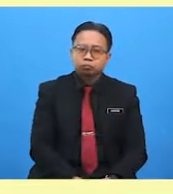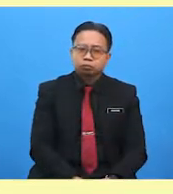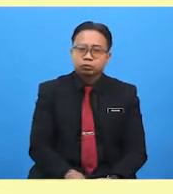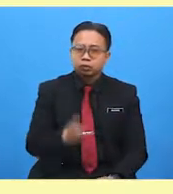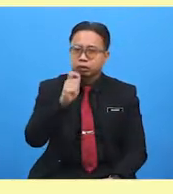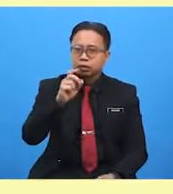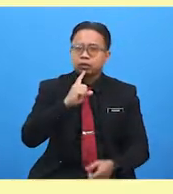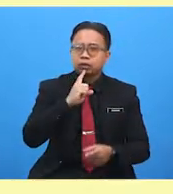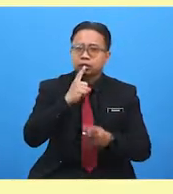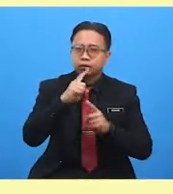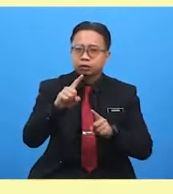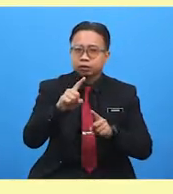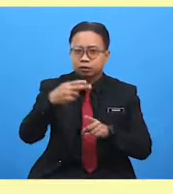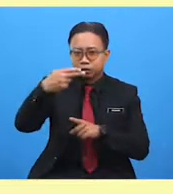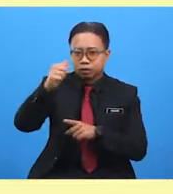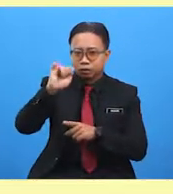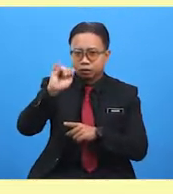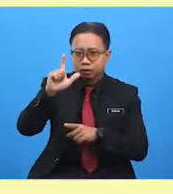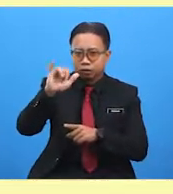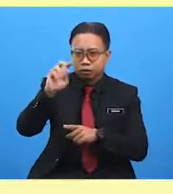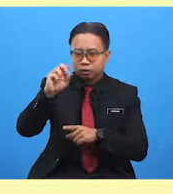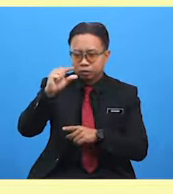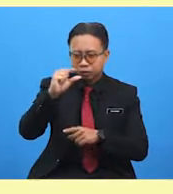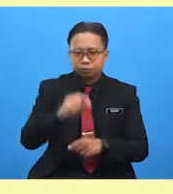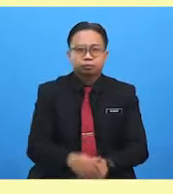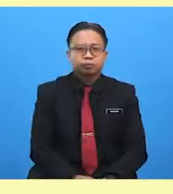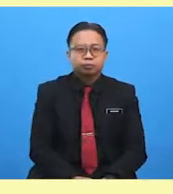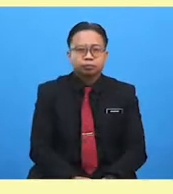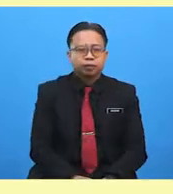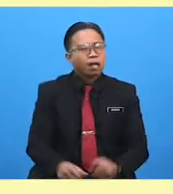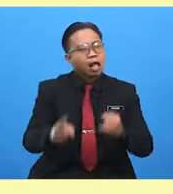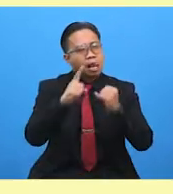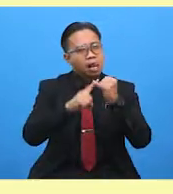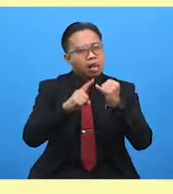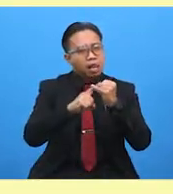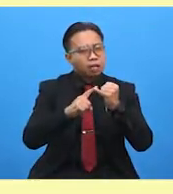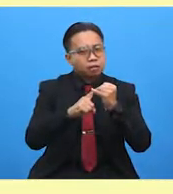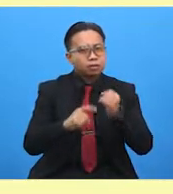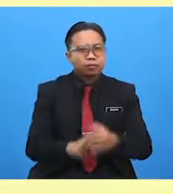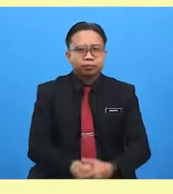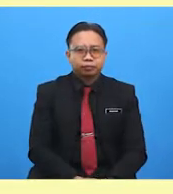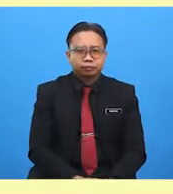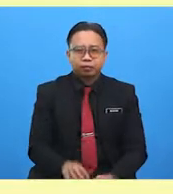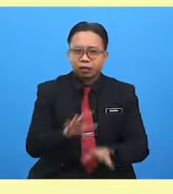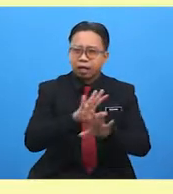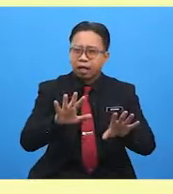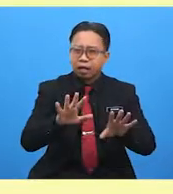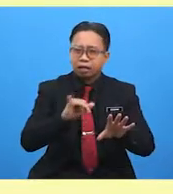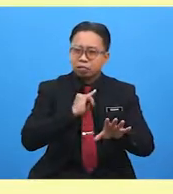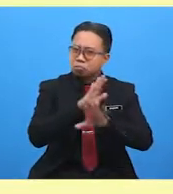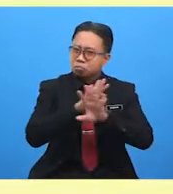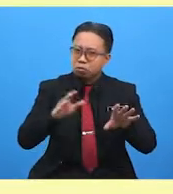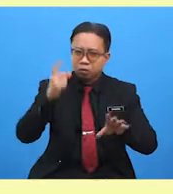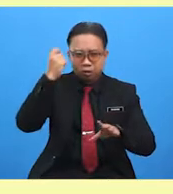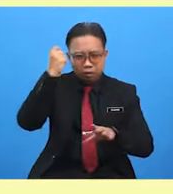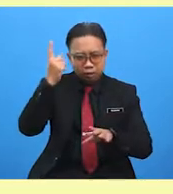answer is hailing. And for the last one, I don't think that